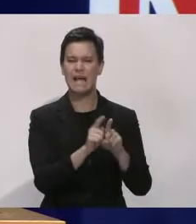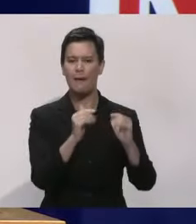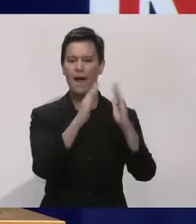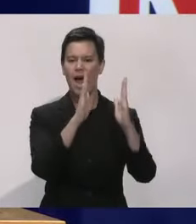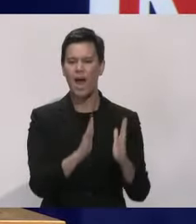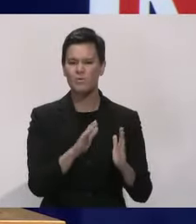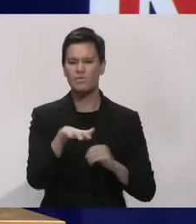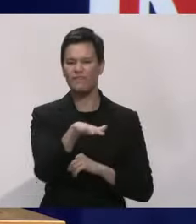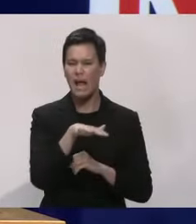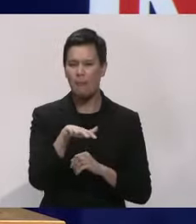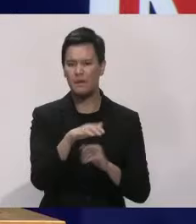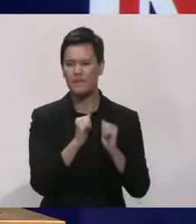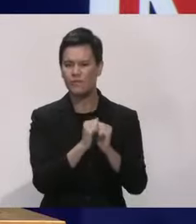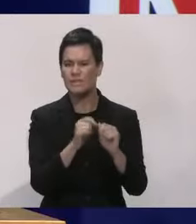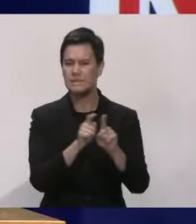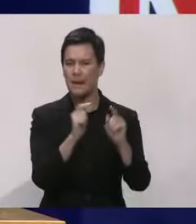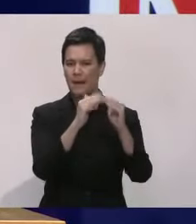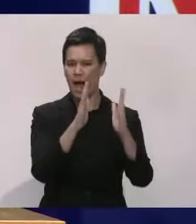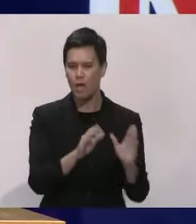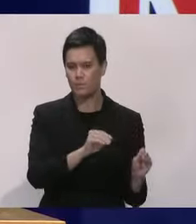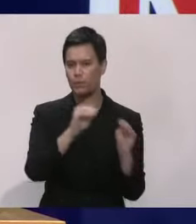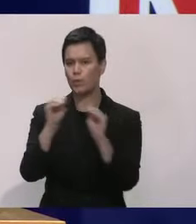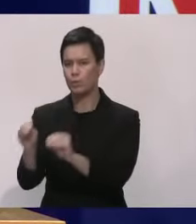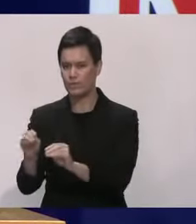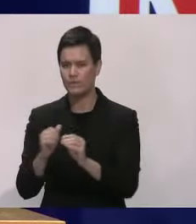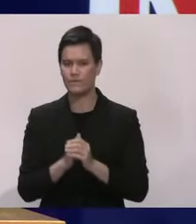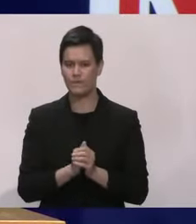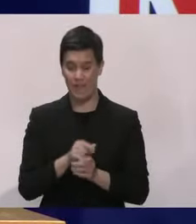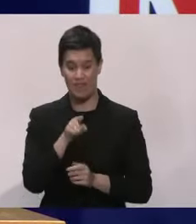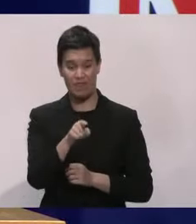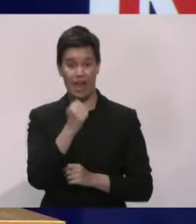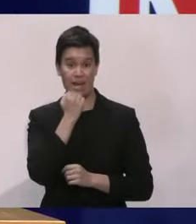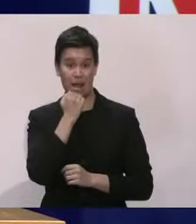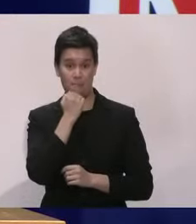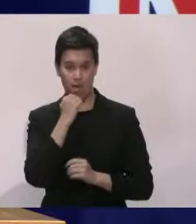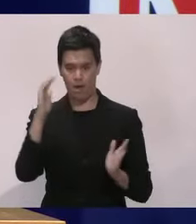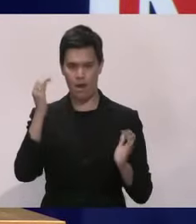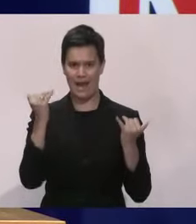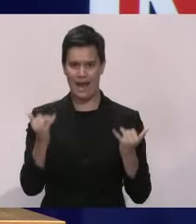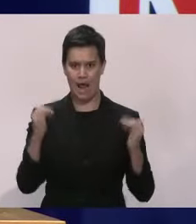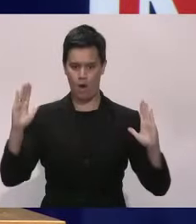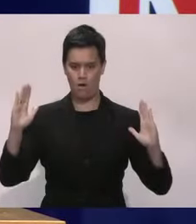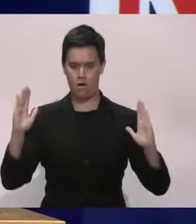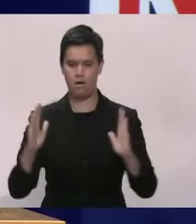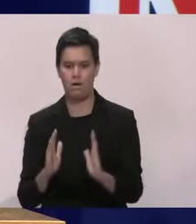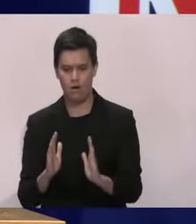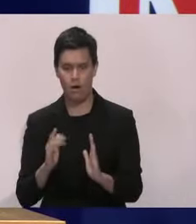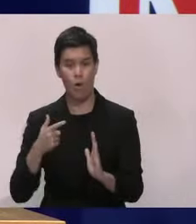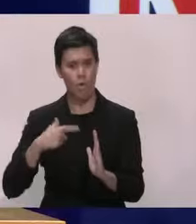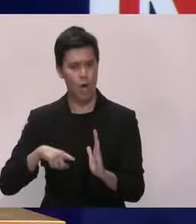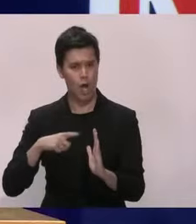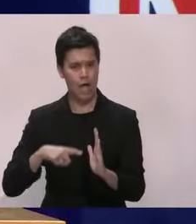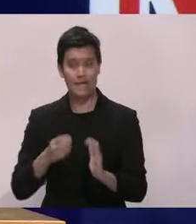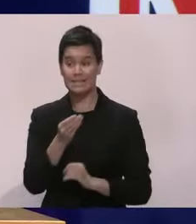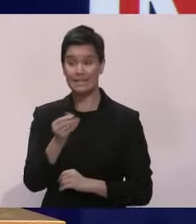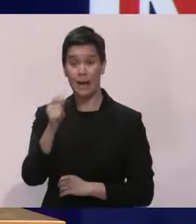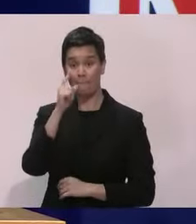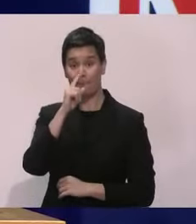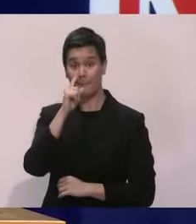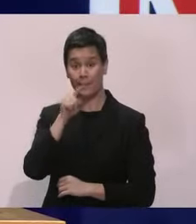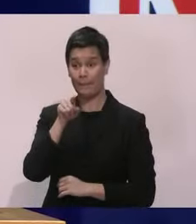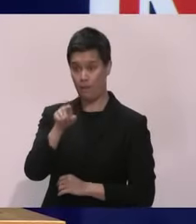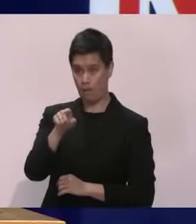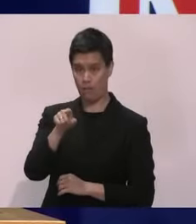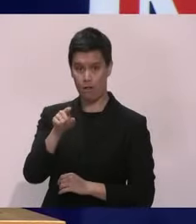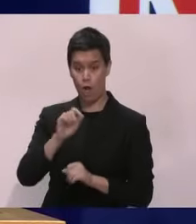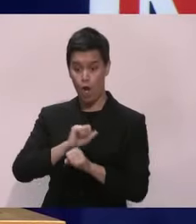number is actually coming down because some of the first cases that were in the quarantine facility have now been considered as